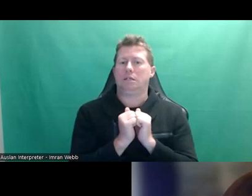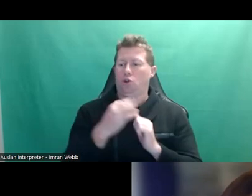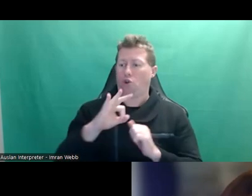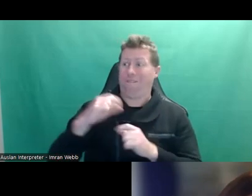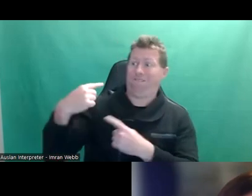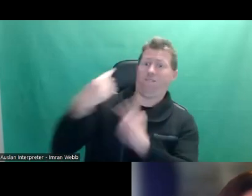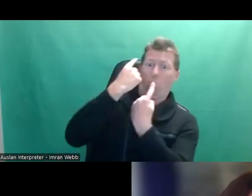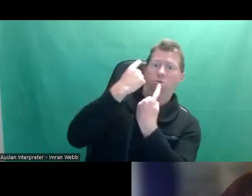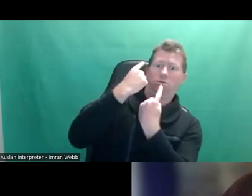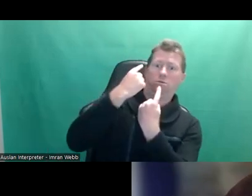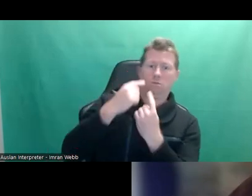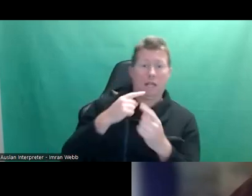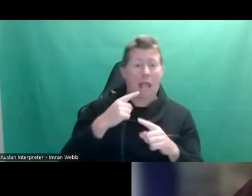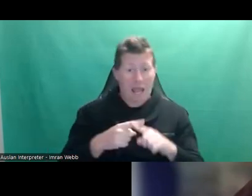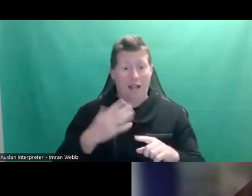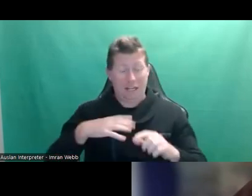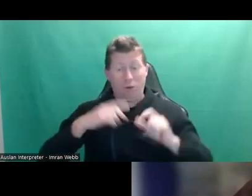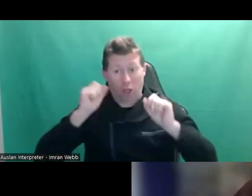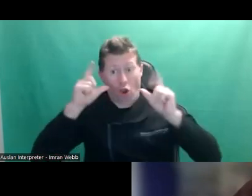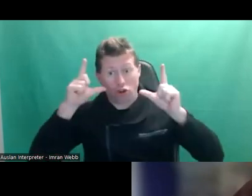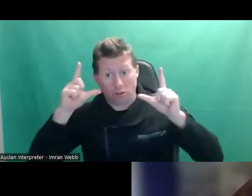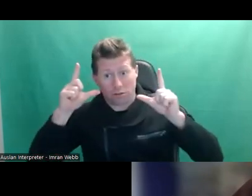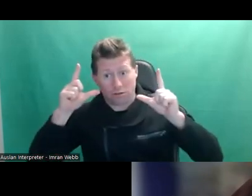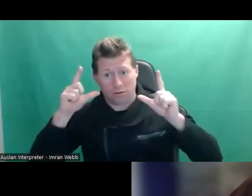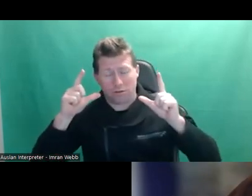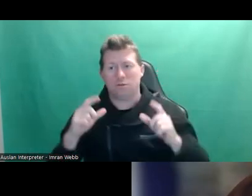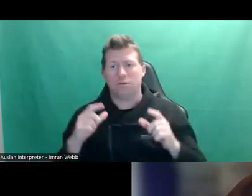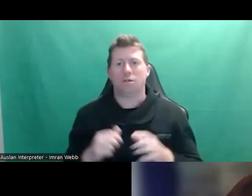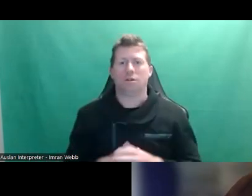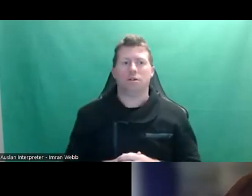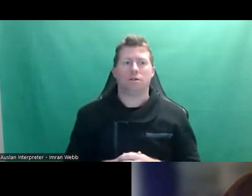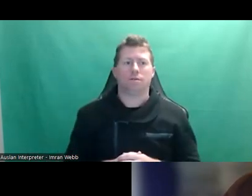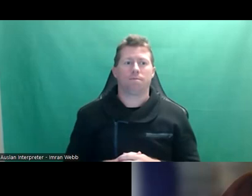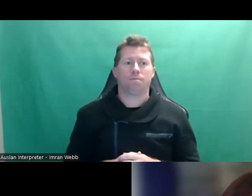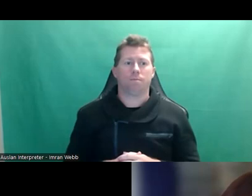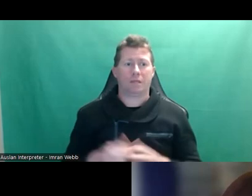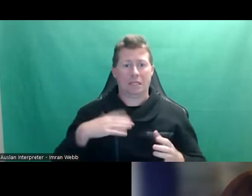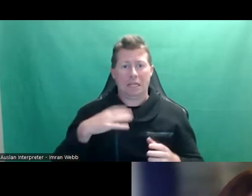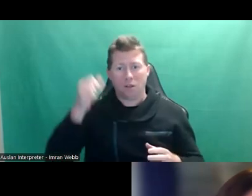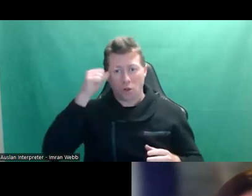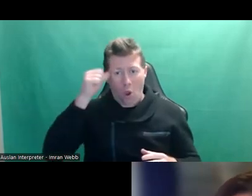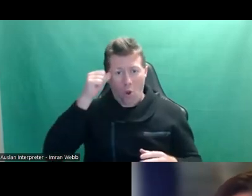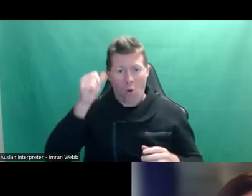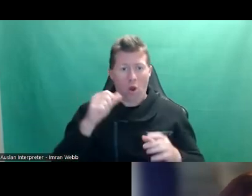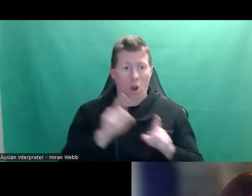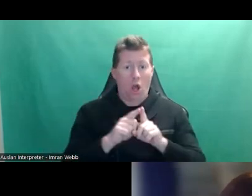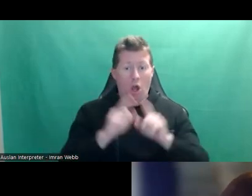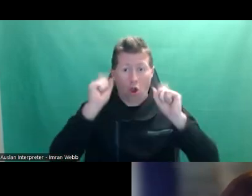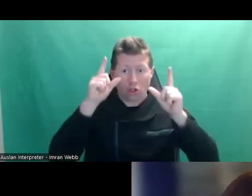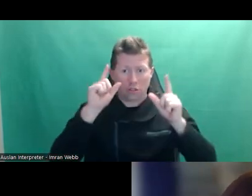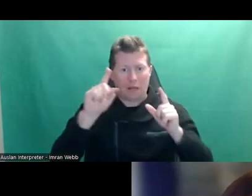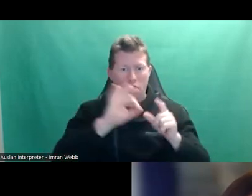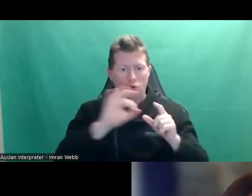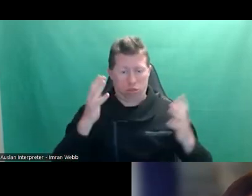conscious. You have to be alert enough and lucid enough to be able to voluntarily